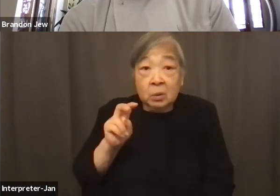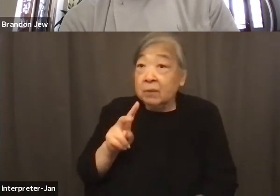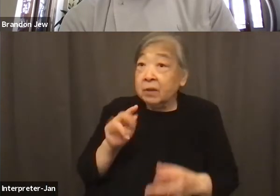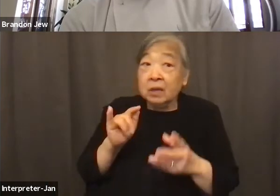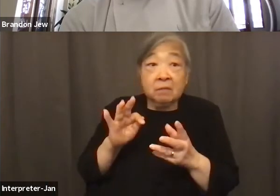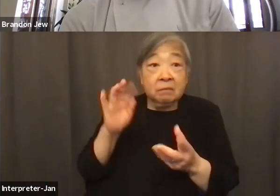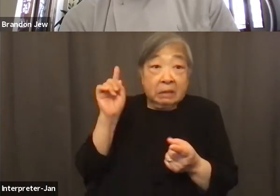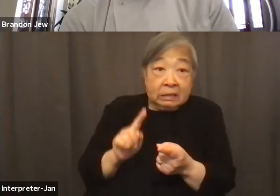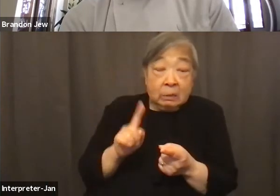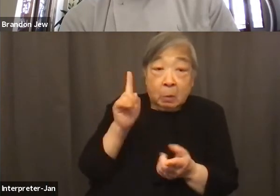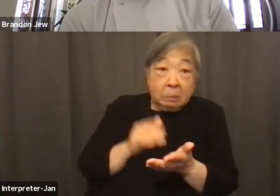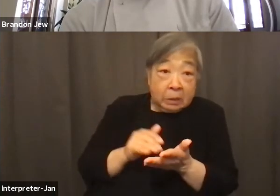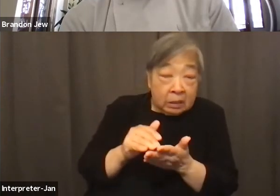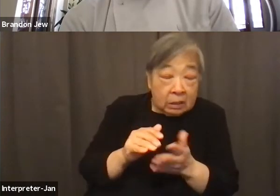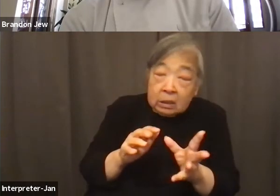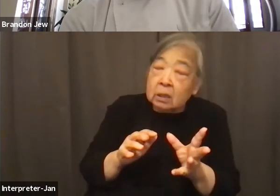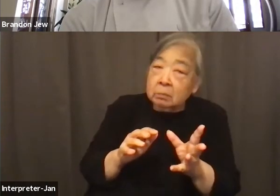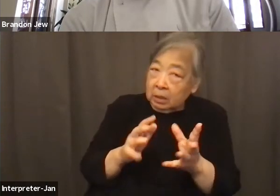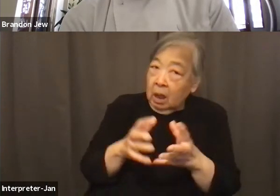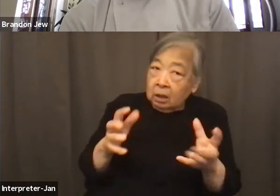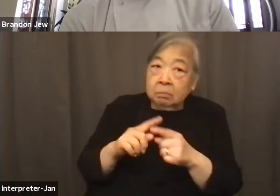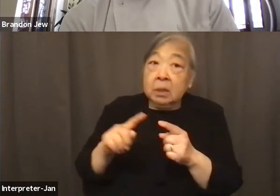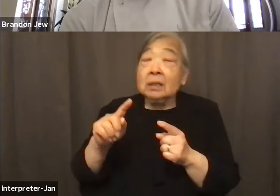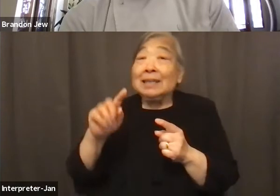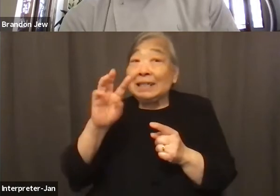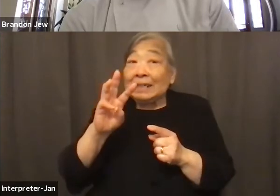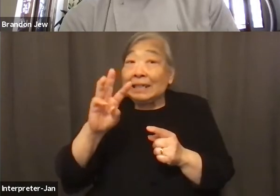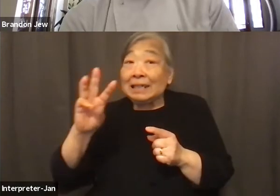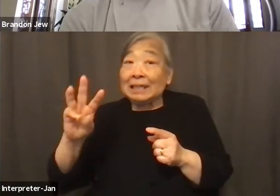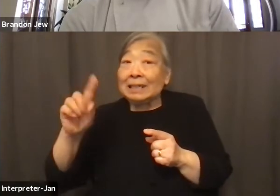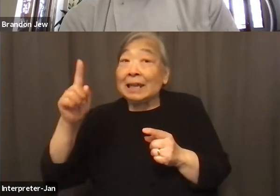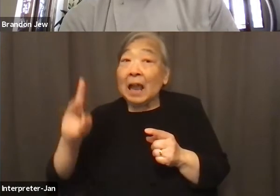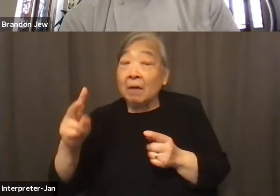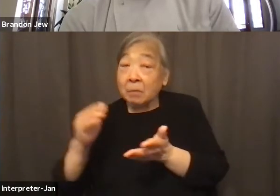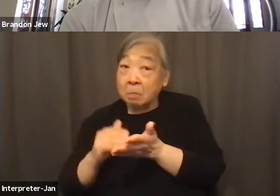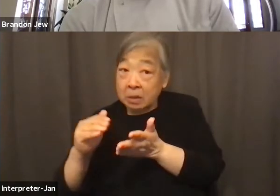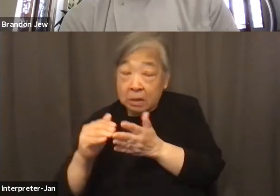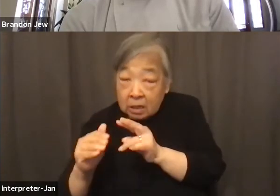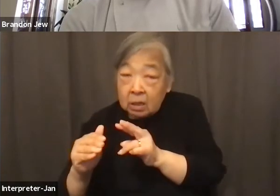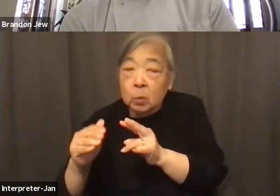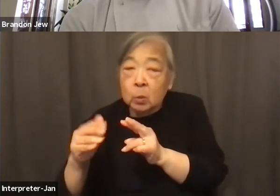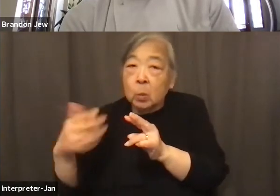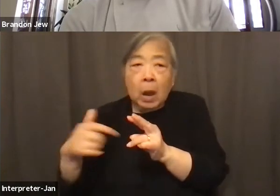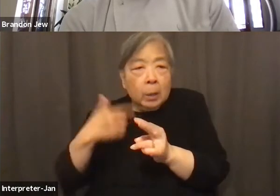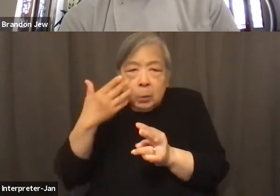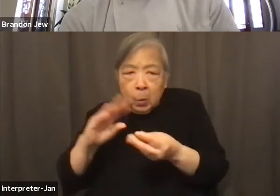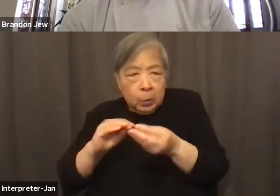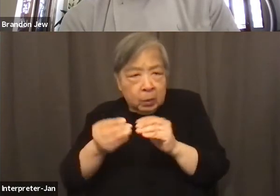But to be missing 66 and a half million is huge. I don't know what the number is for San Francisco.